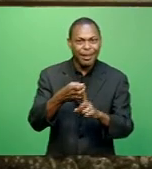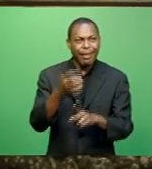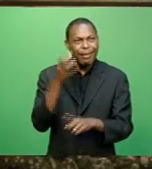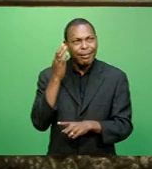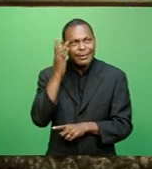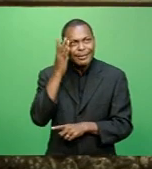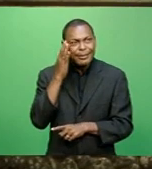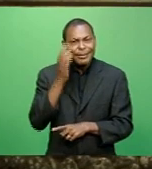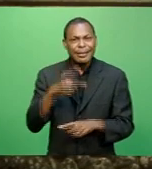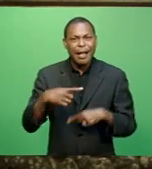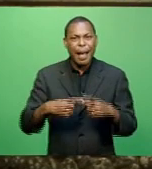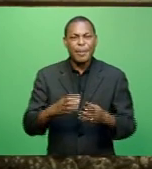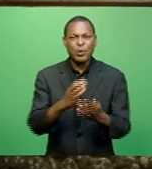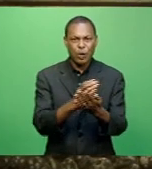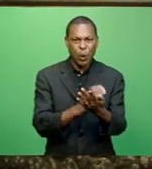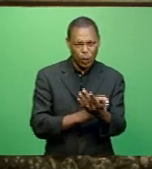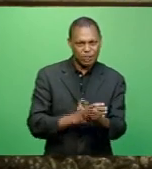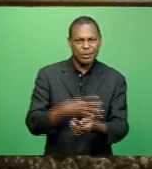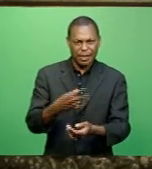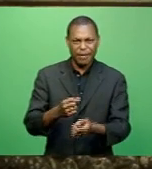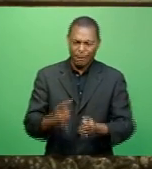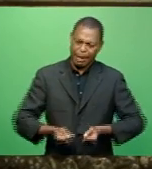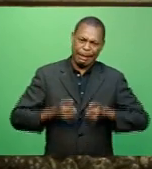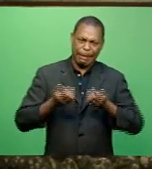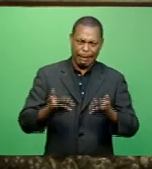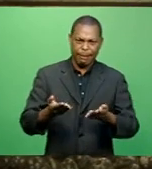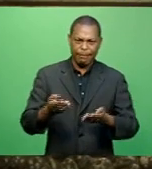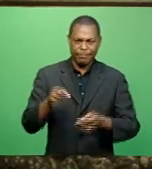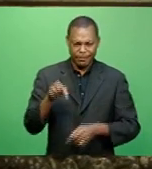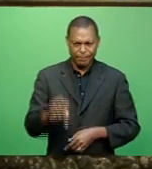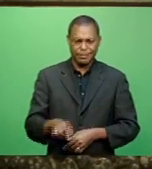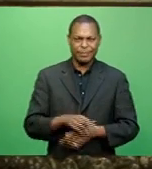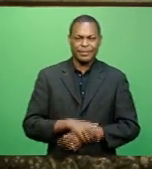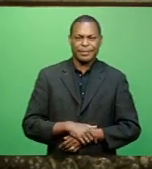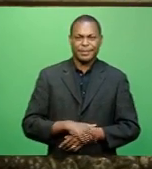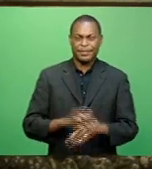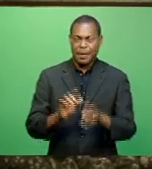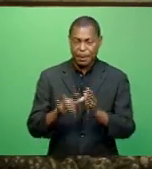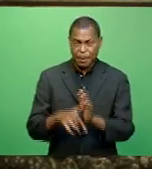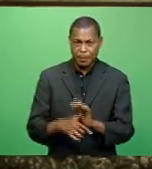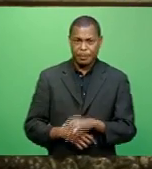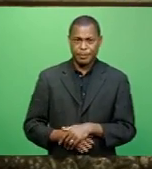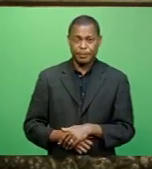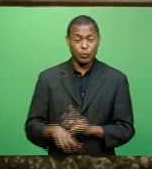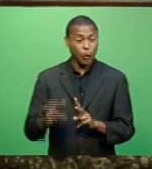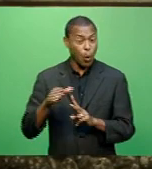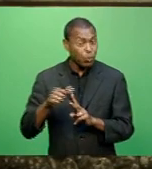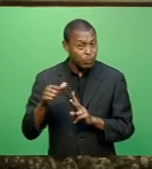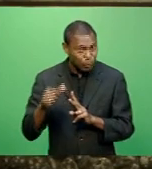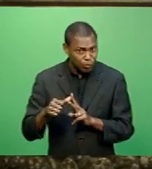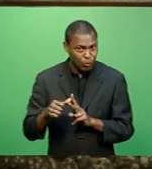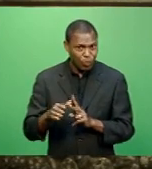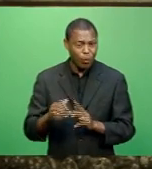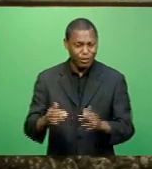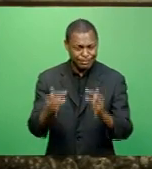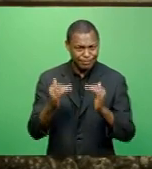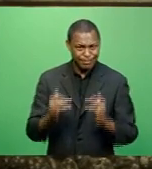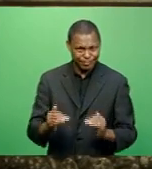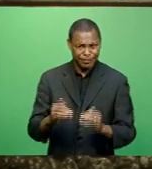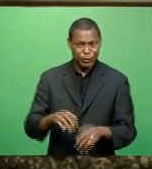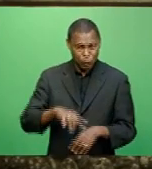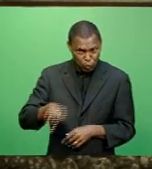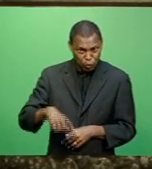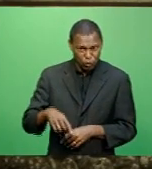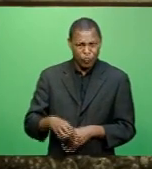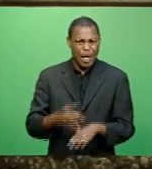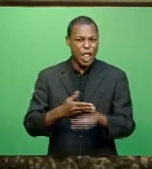that they will be taking or offering in these various campuses. Also, Edwin, here at the Laudala Bay campus in Suba, a new